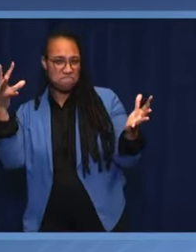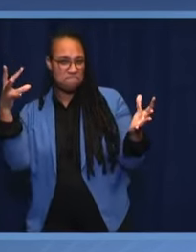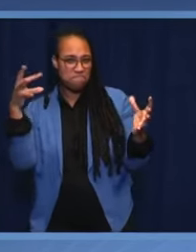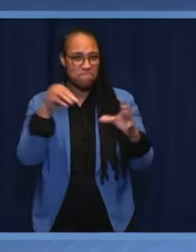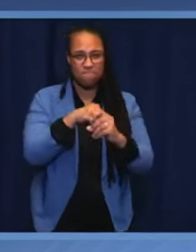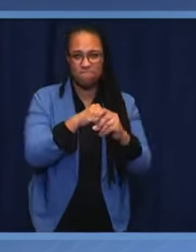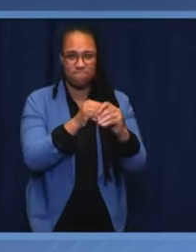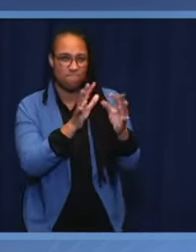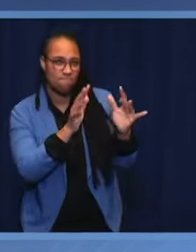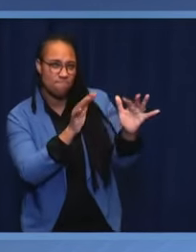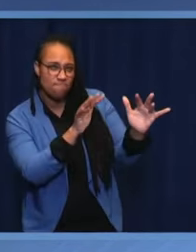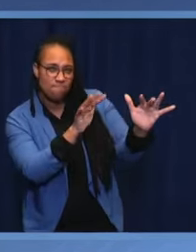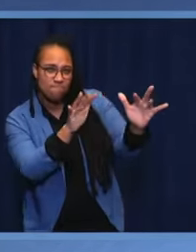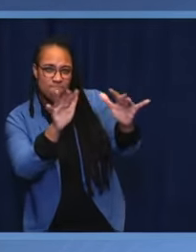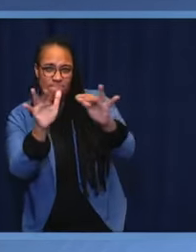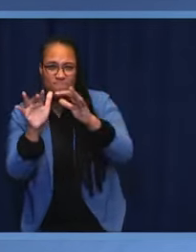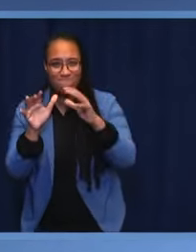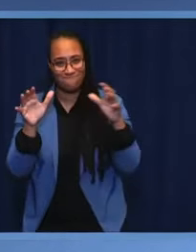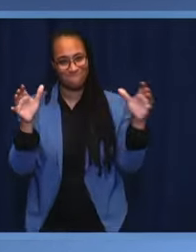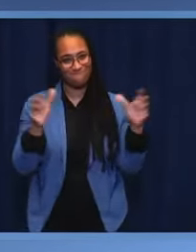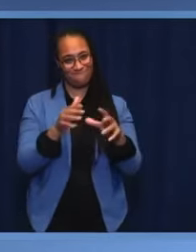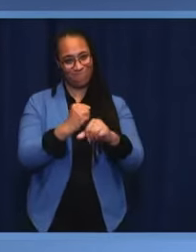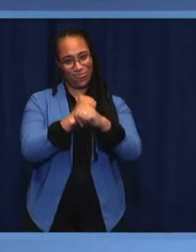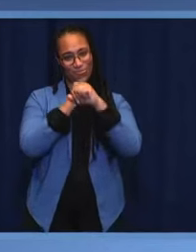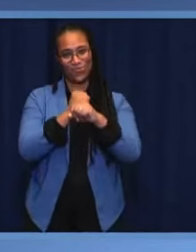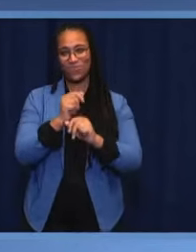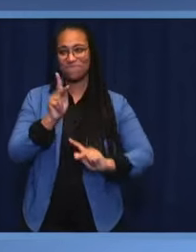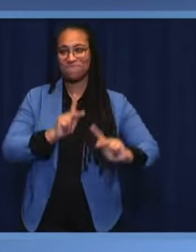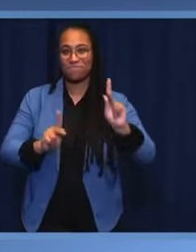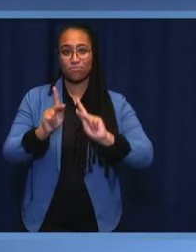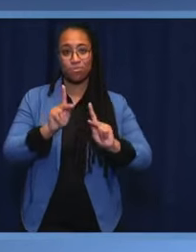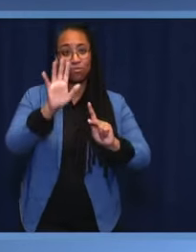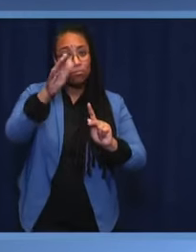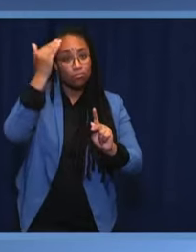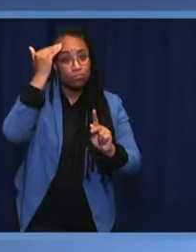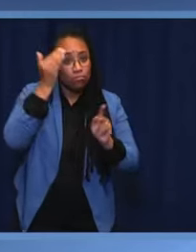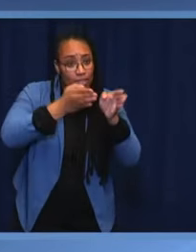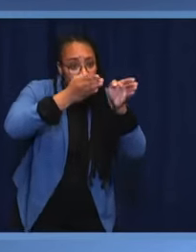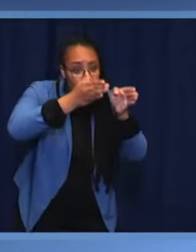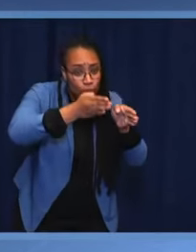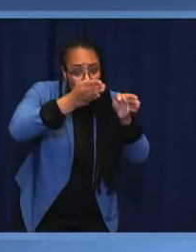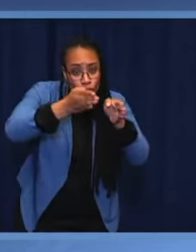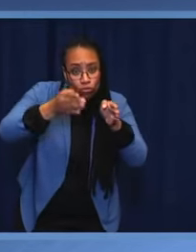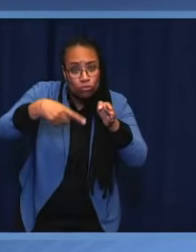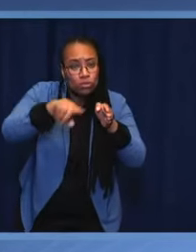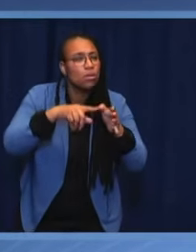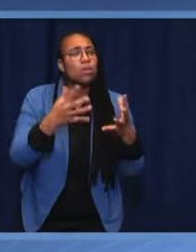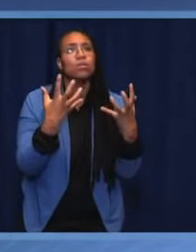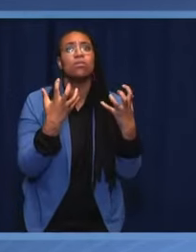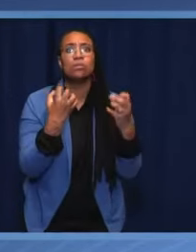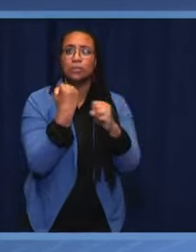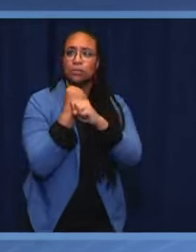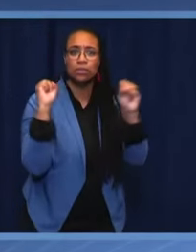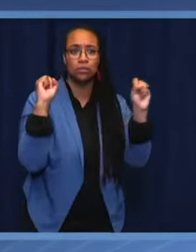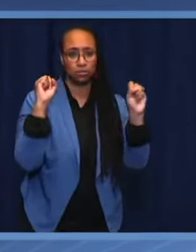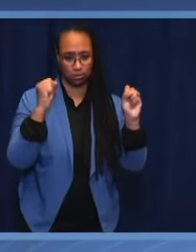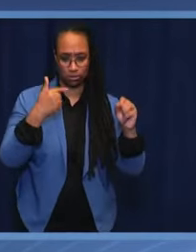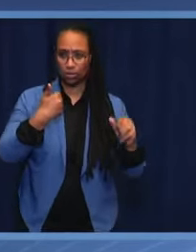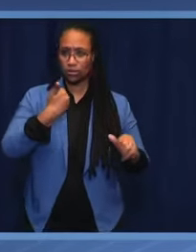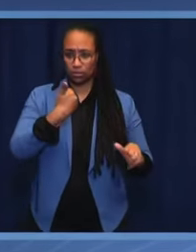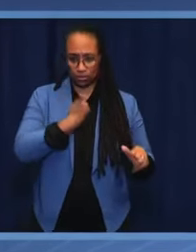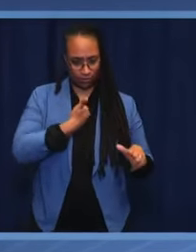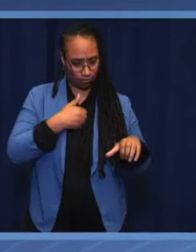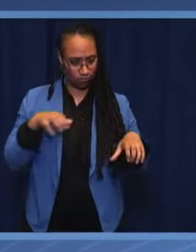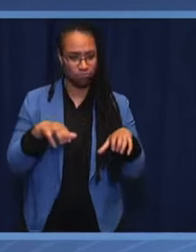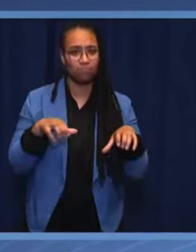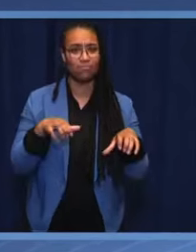sustainability. Every person has a desire for freedom at the heart of his or her being, which is the prerequisite for their integrity.